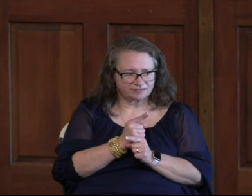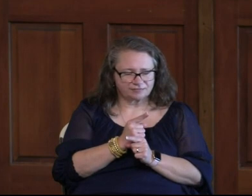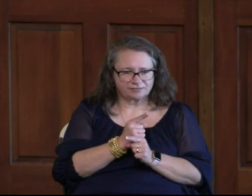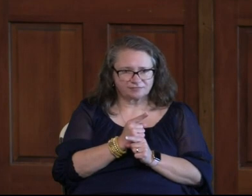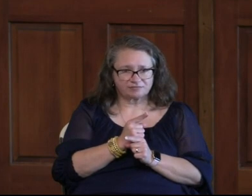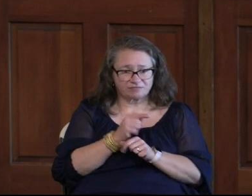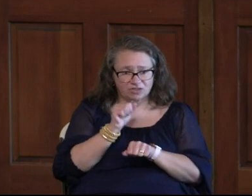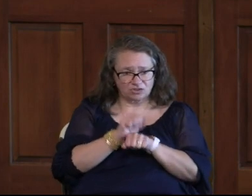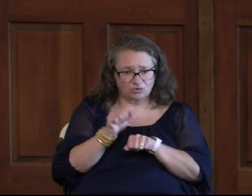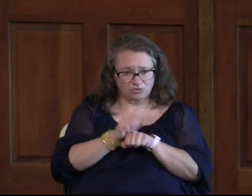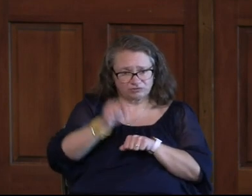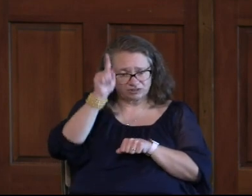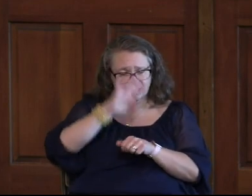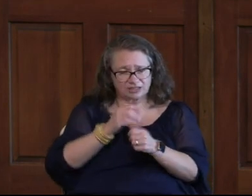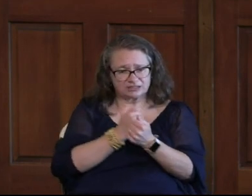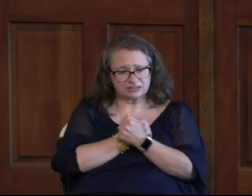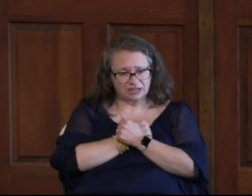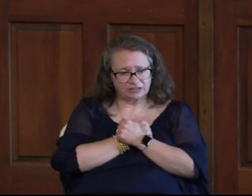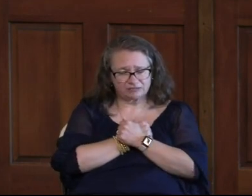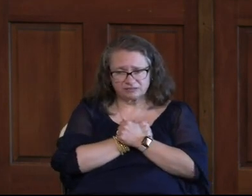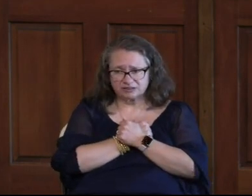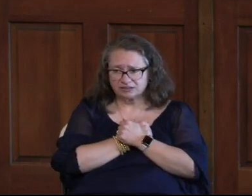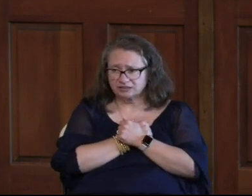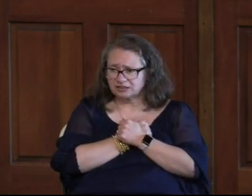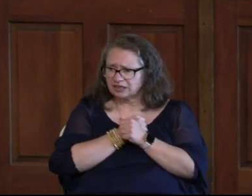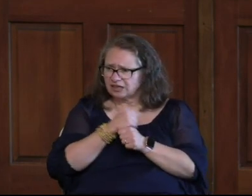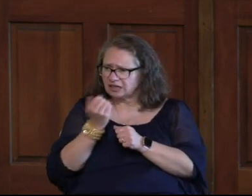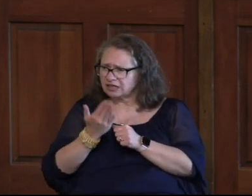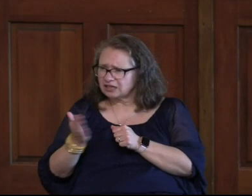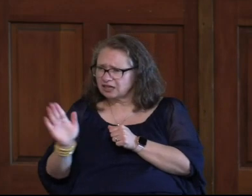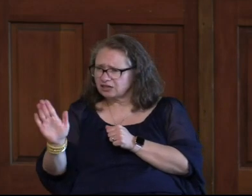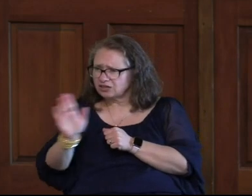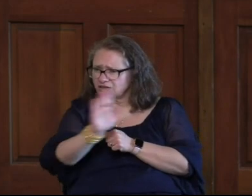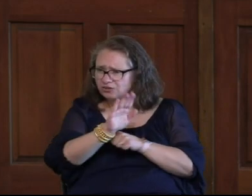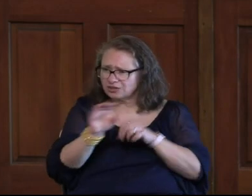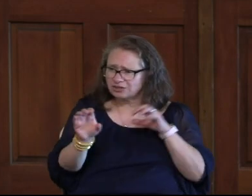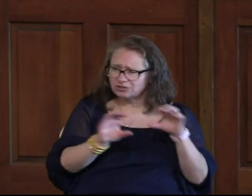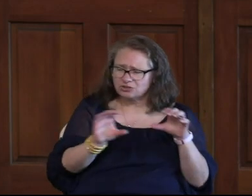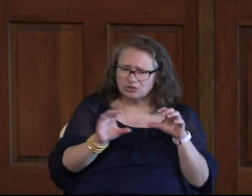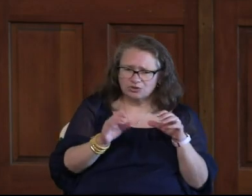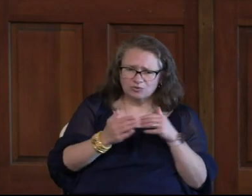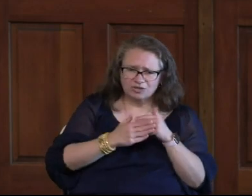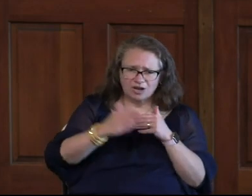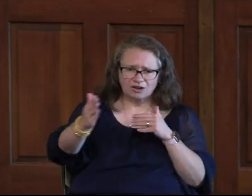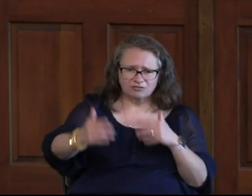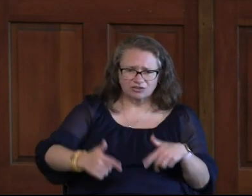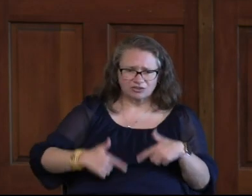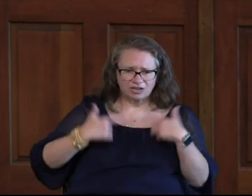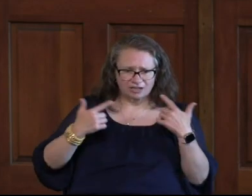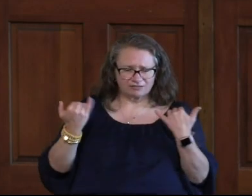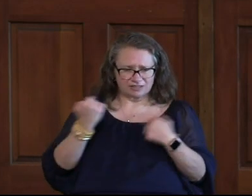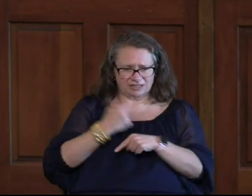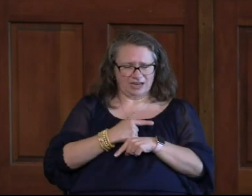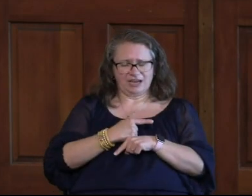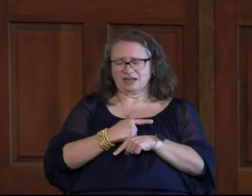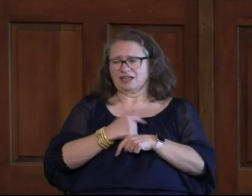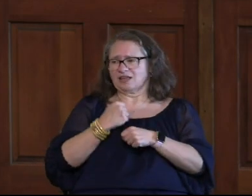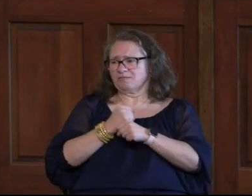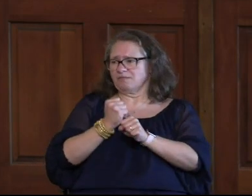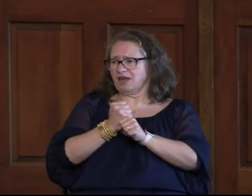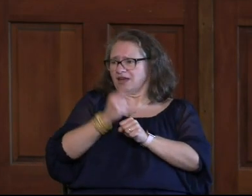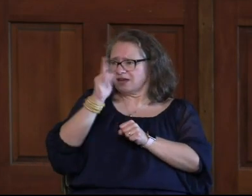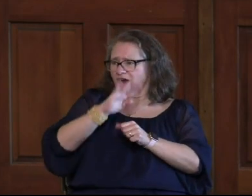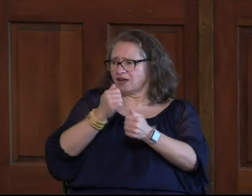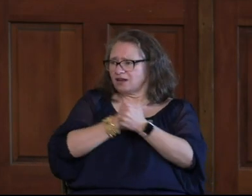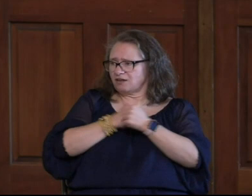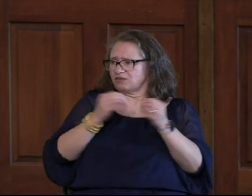Can You Work For God's Love Is There Anything That You Could Do With The Rest Of Your Day Today That Could Make God Love You A